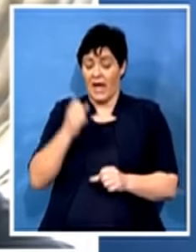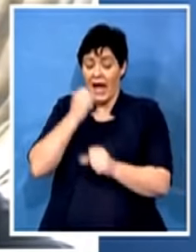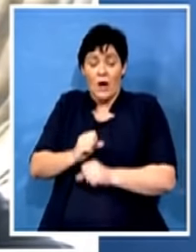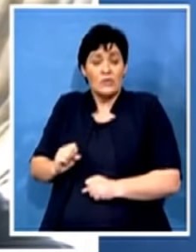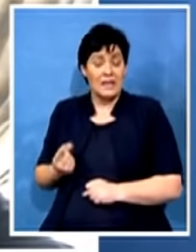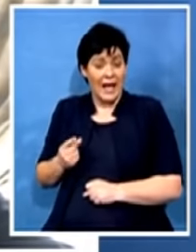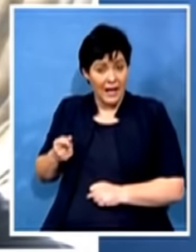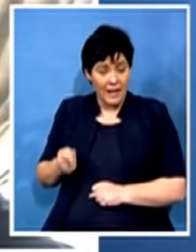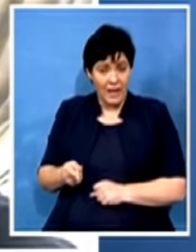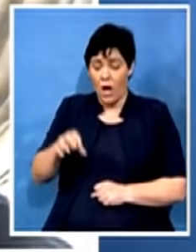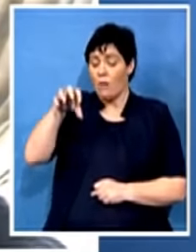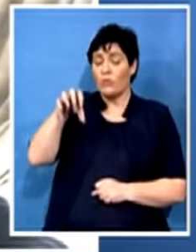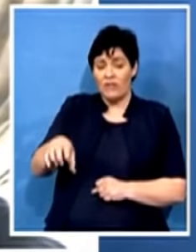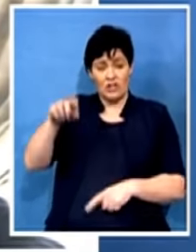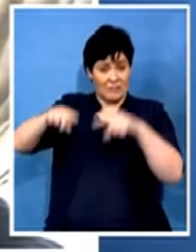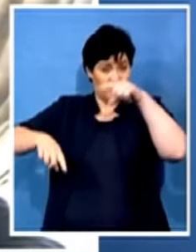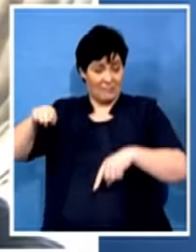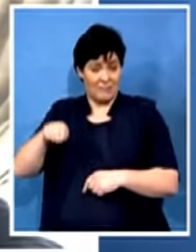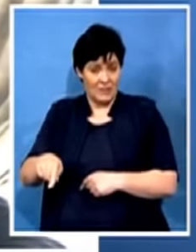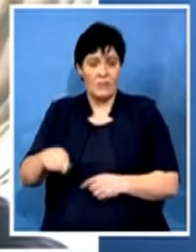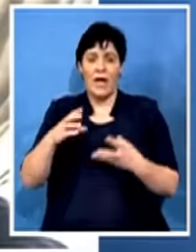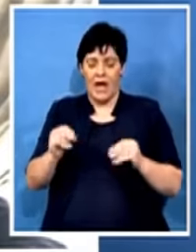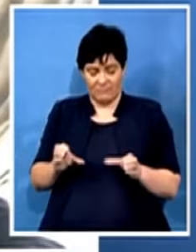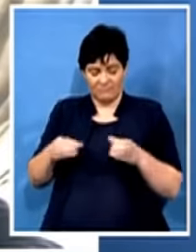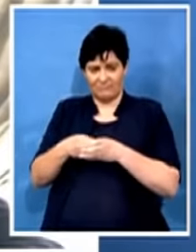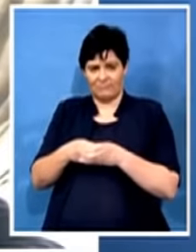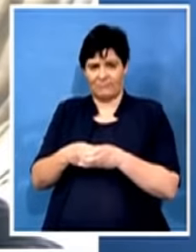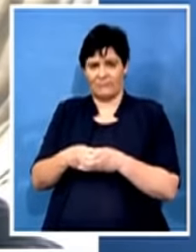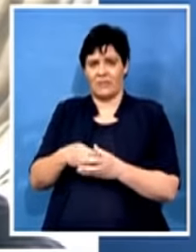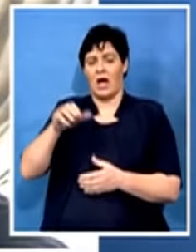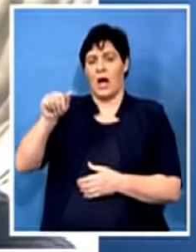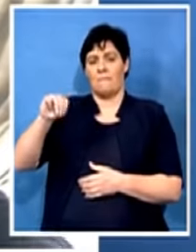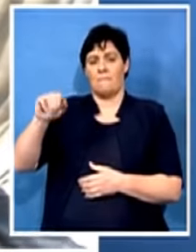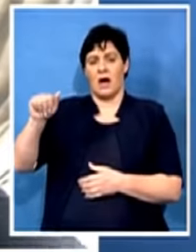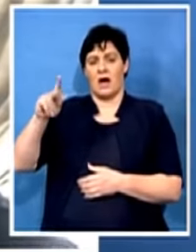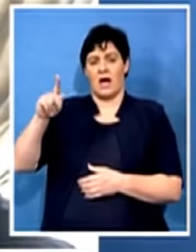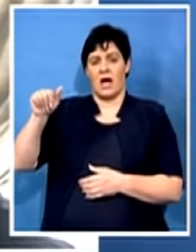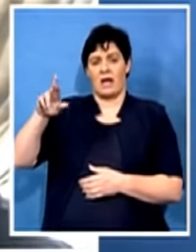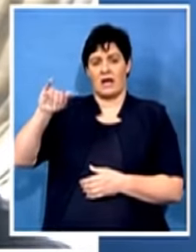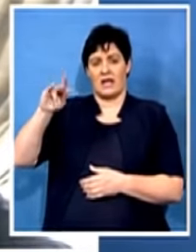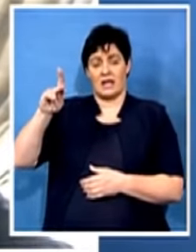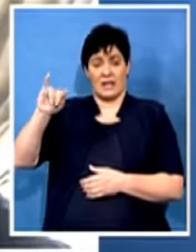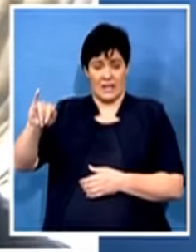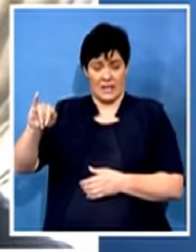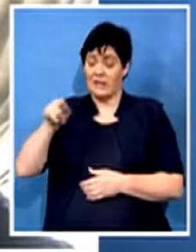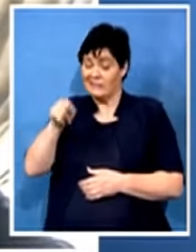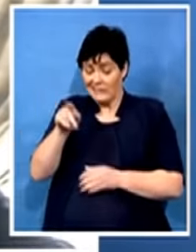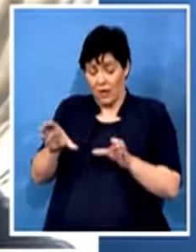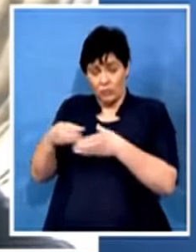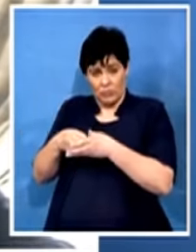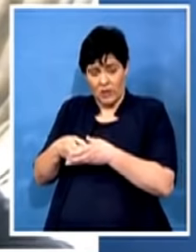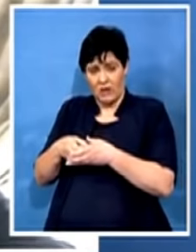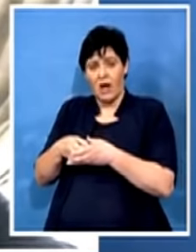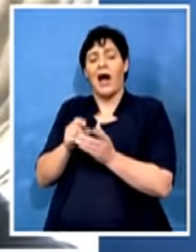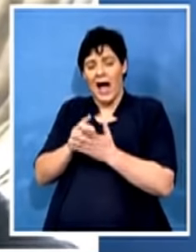you've got a faction called Amakariki, and that Amakariki faction is a direct replica of the radical economic